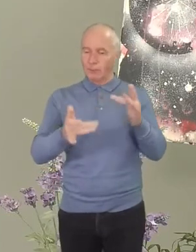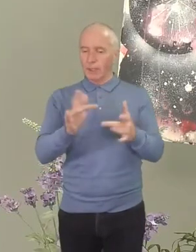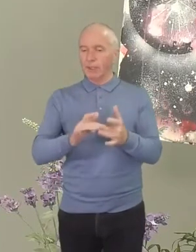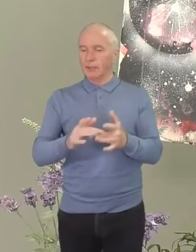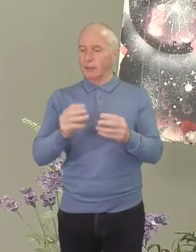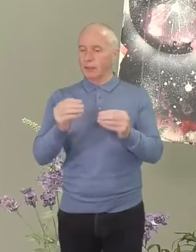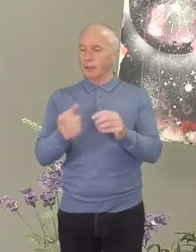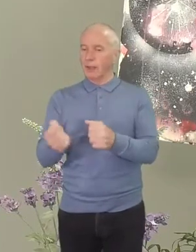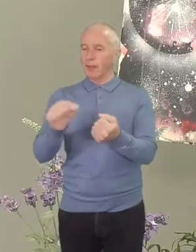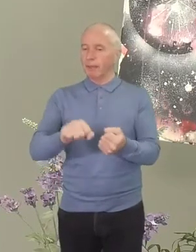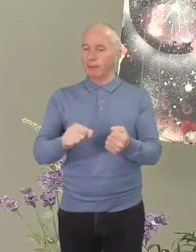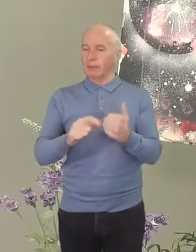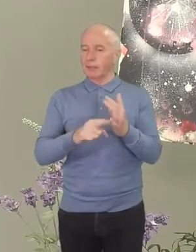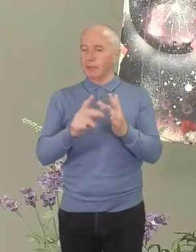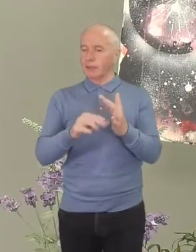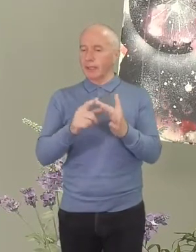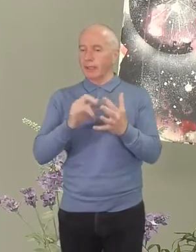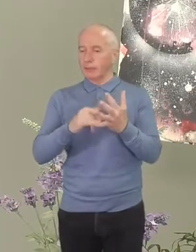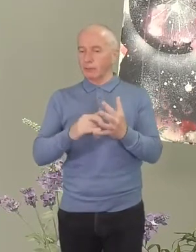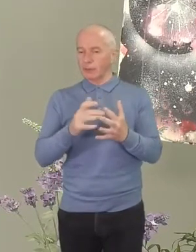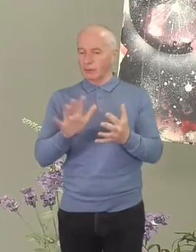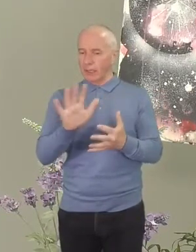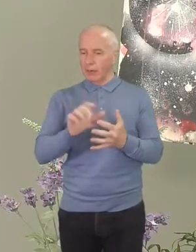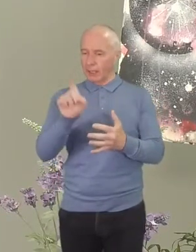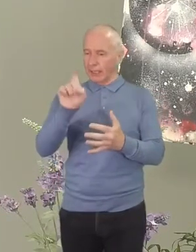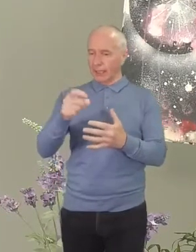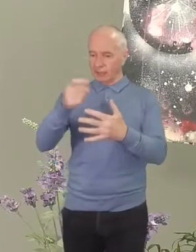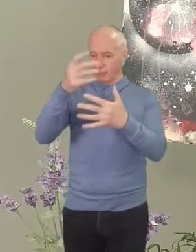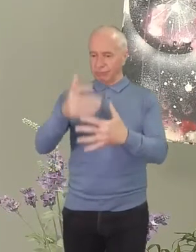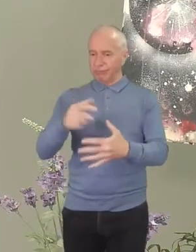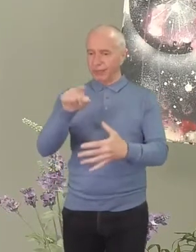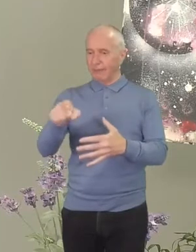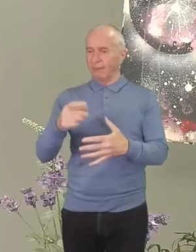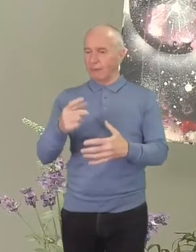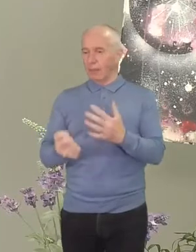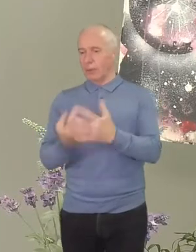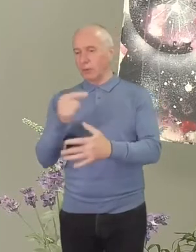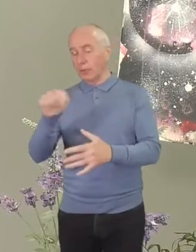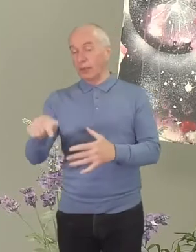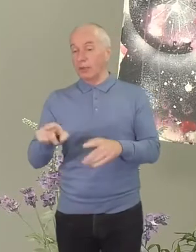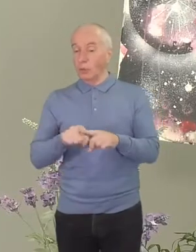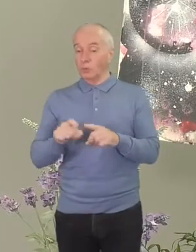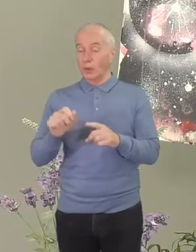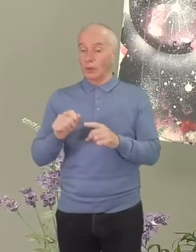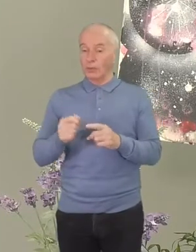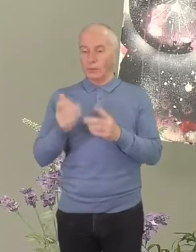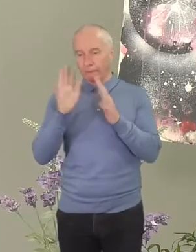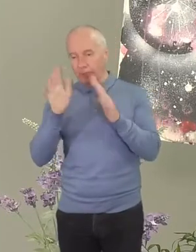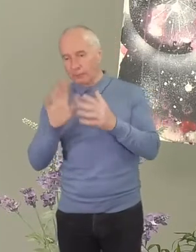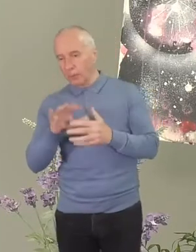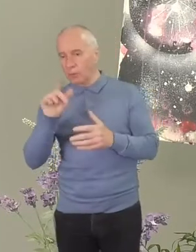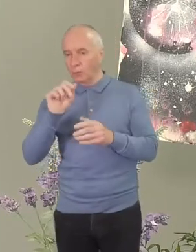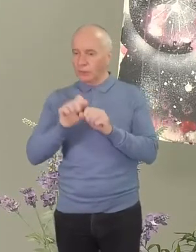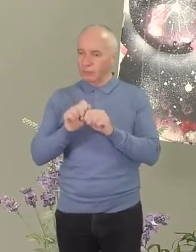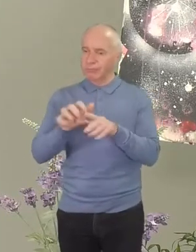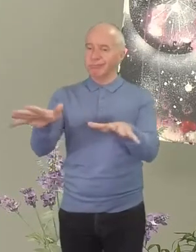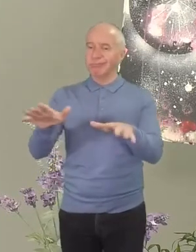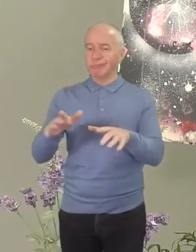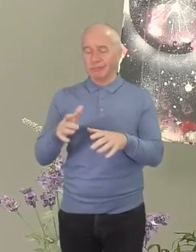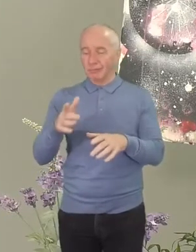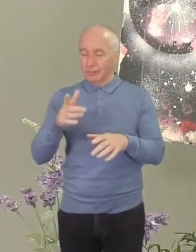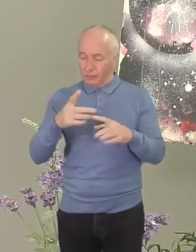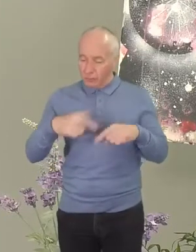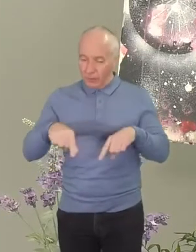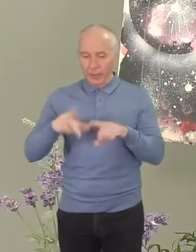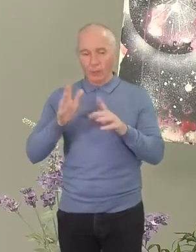website and also via social media. We are particularly keen to maintain and develop the diversity and skill set of our